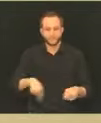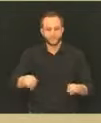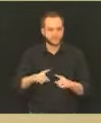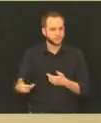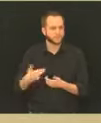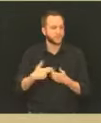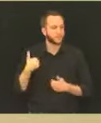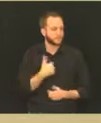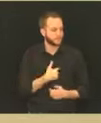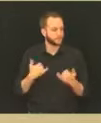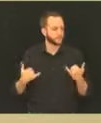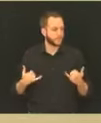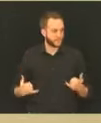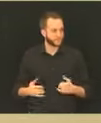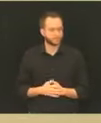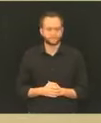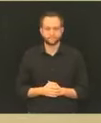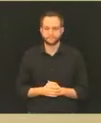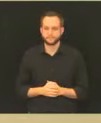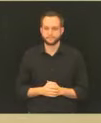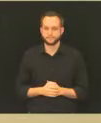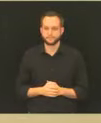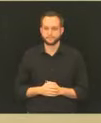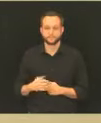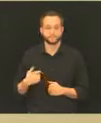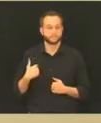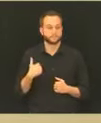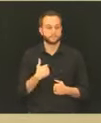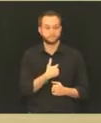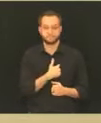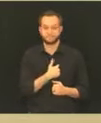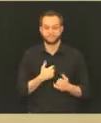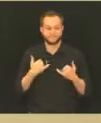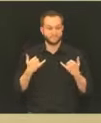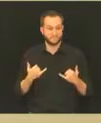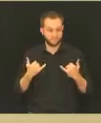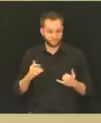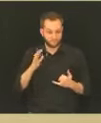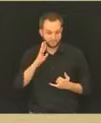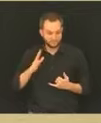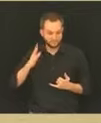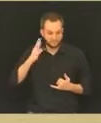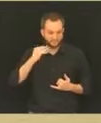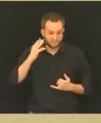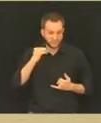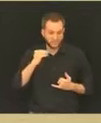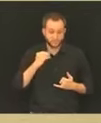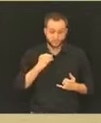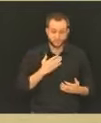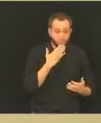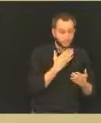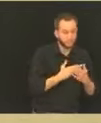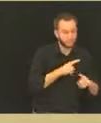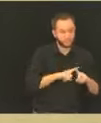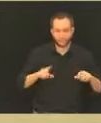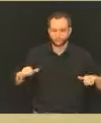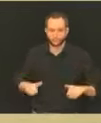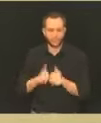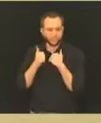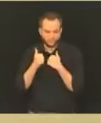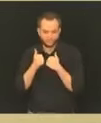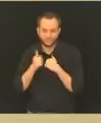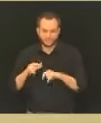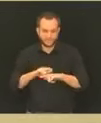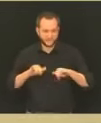We are entering a very encouraging, yet challenging time with our ongoing battle